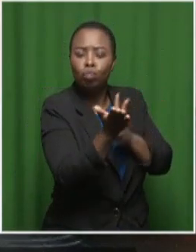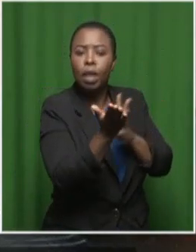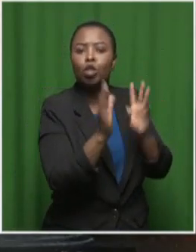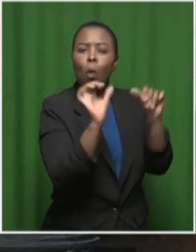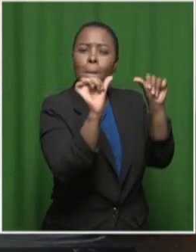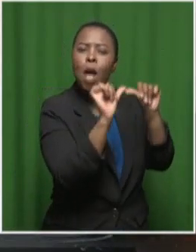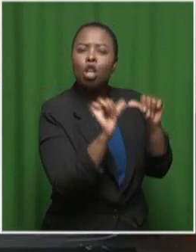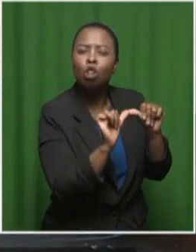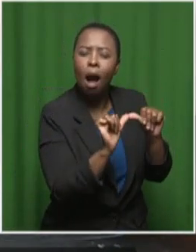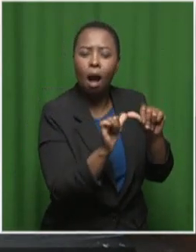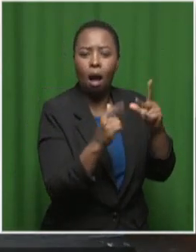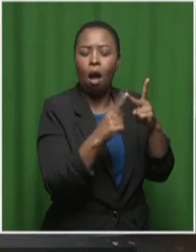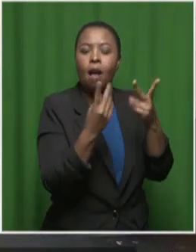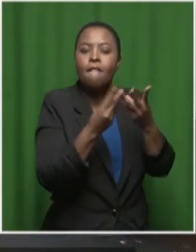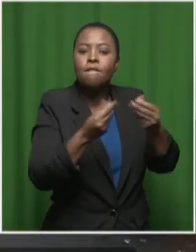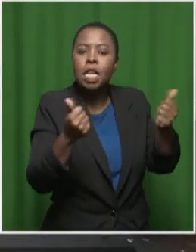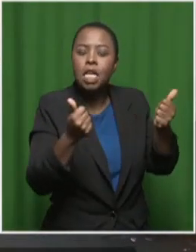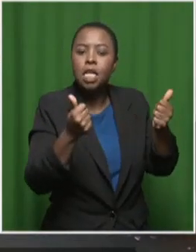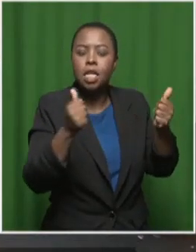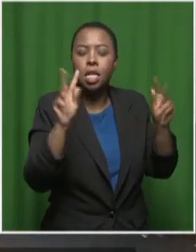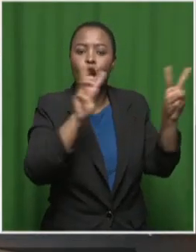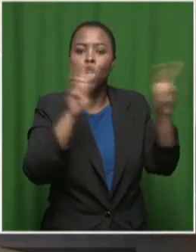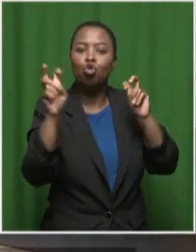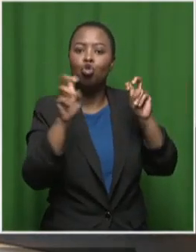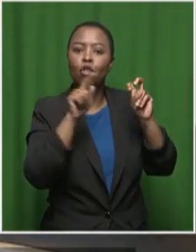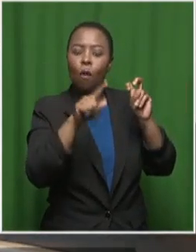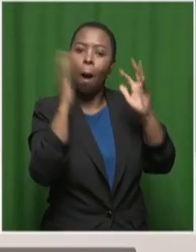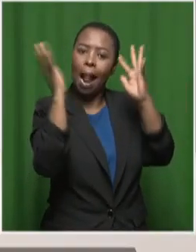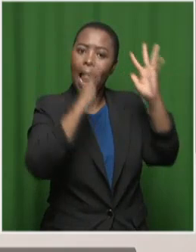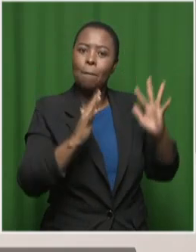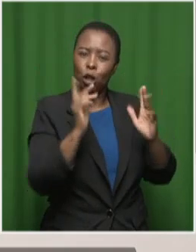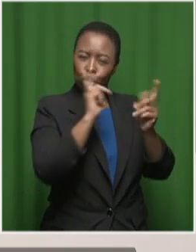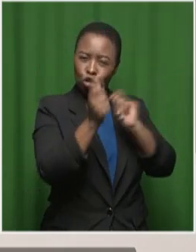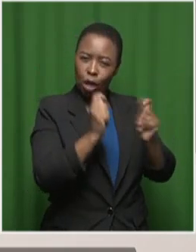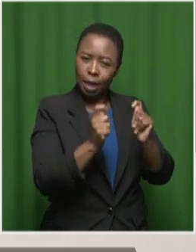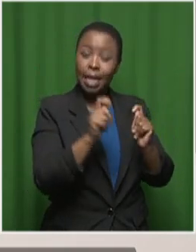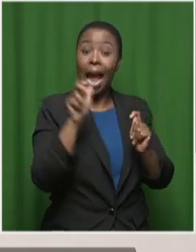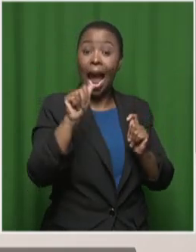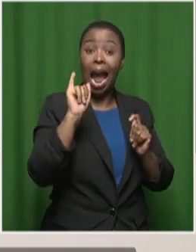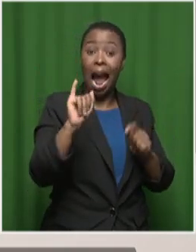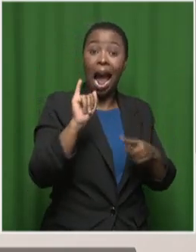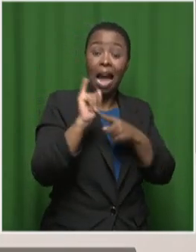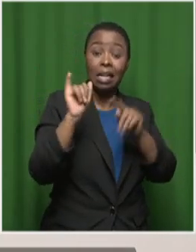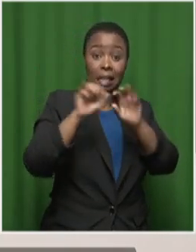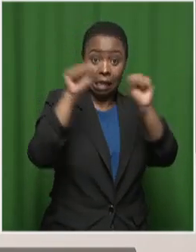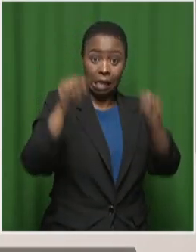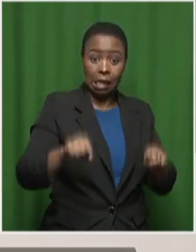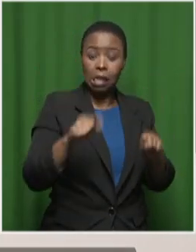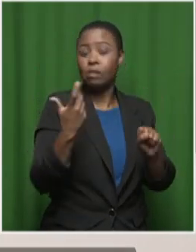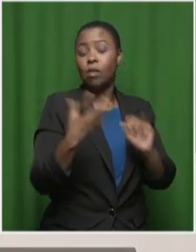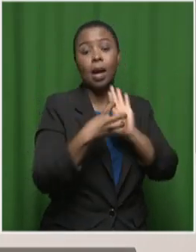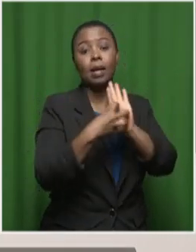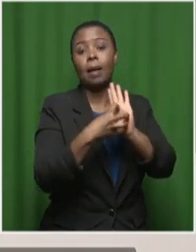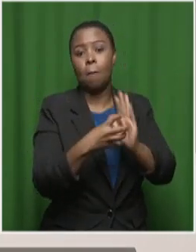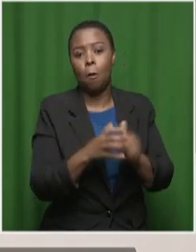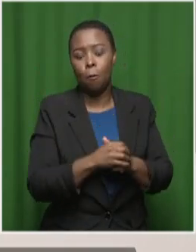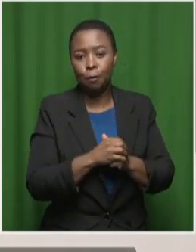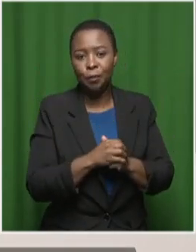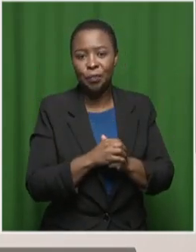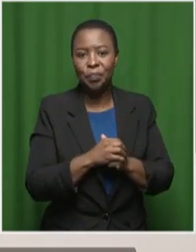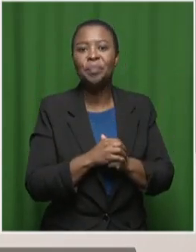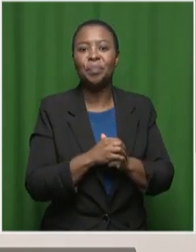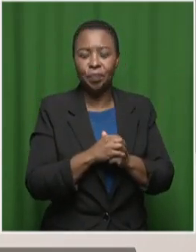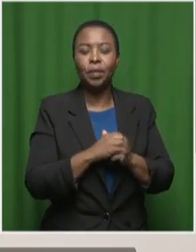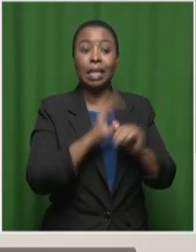climate change issues. So their artificial intelligence systems, for example, can help to